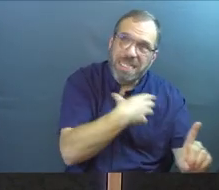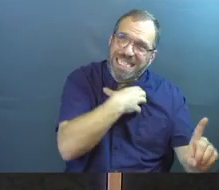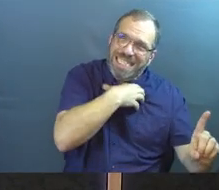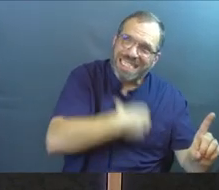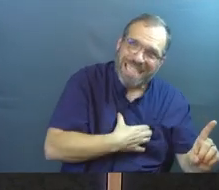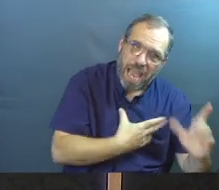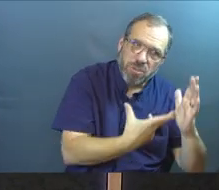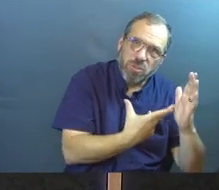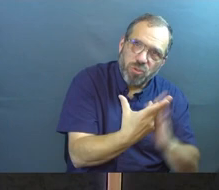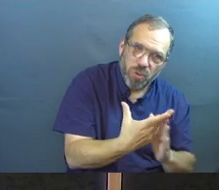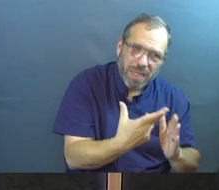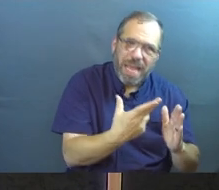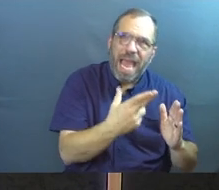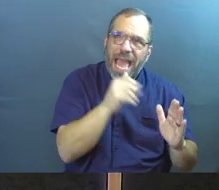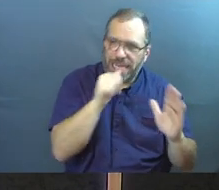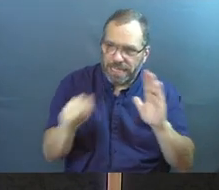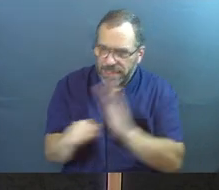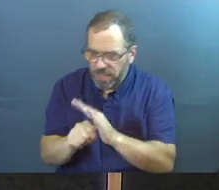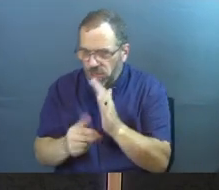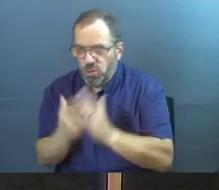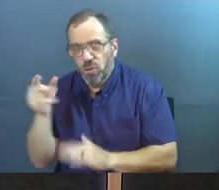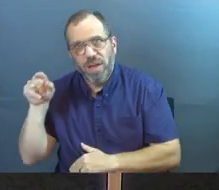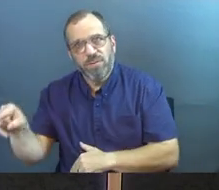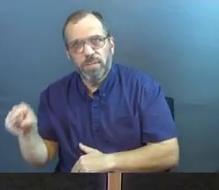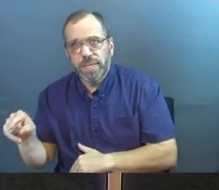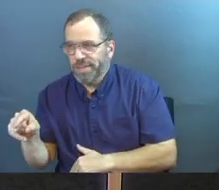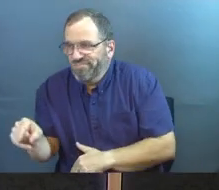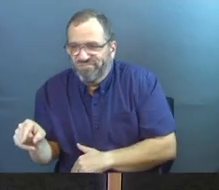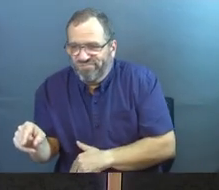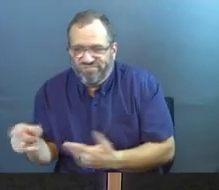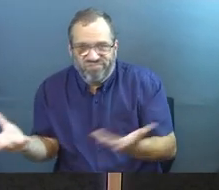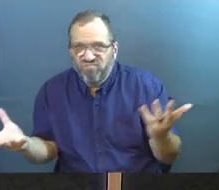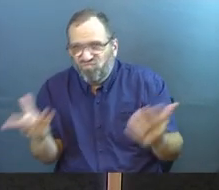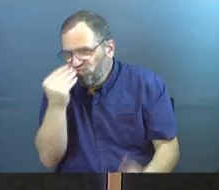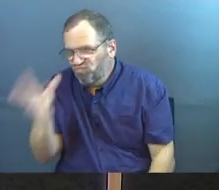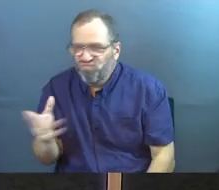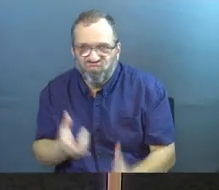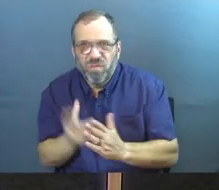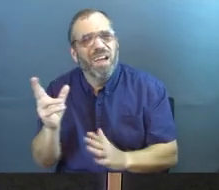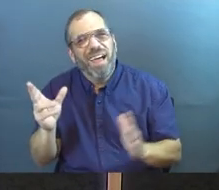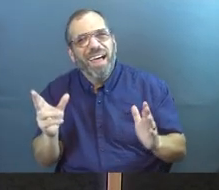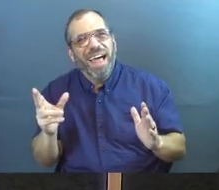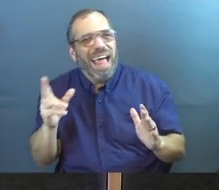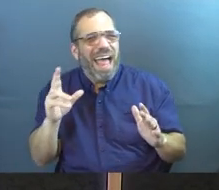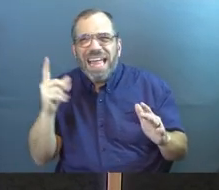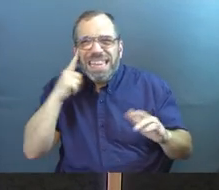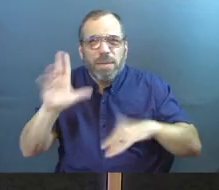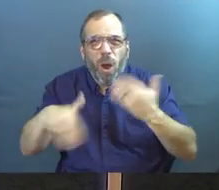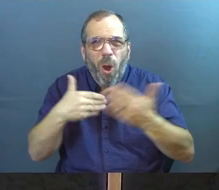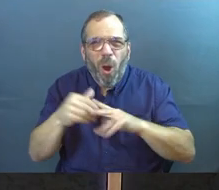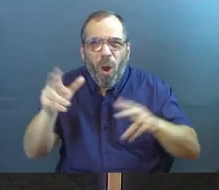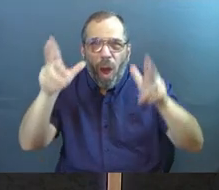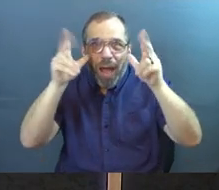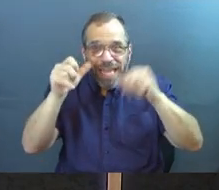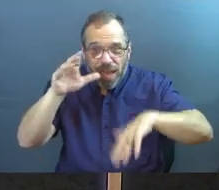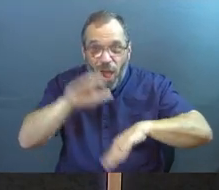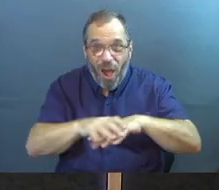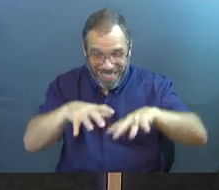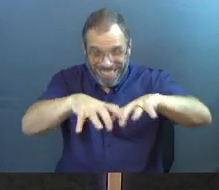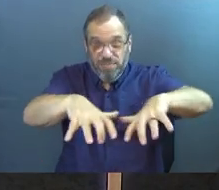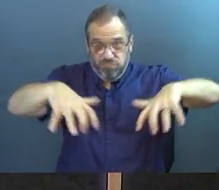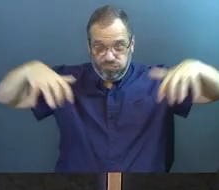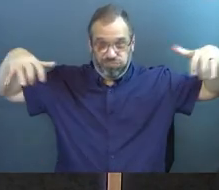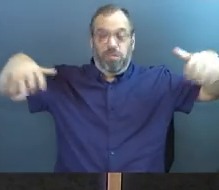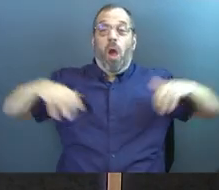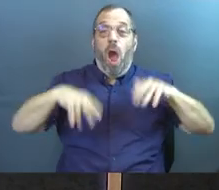desires the truth, and it conceals truth from him who does not wish to see the truth. Think about all the different people listening on the shore